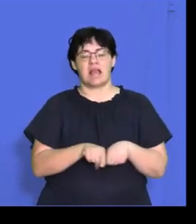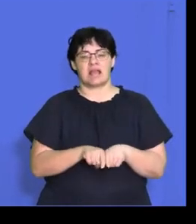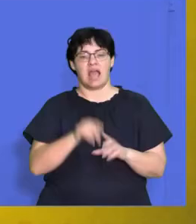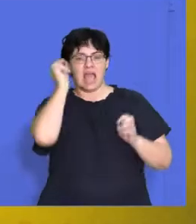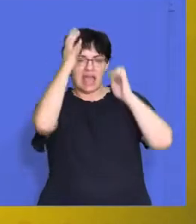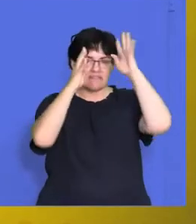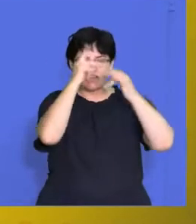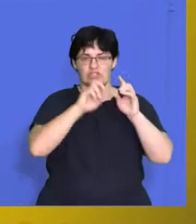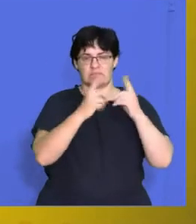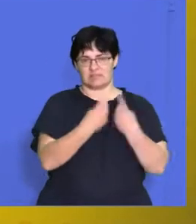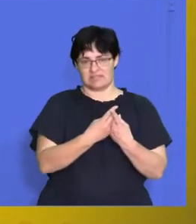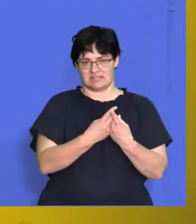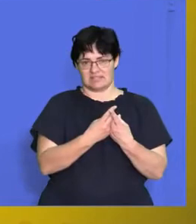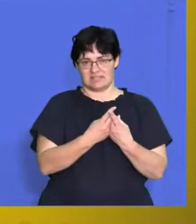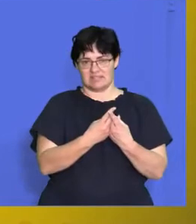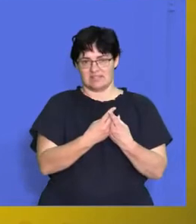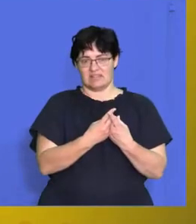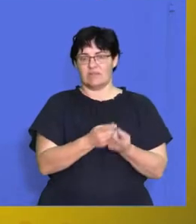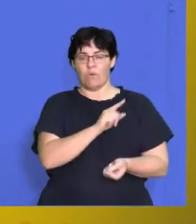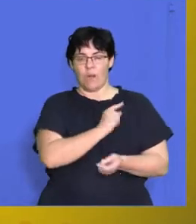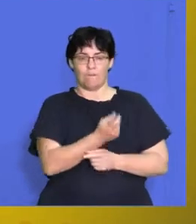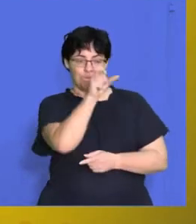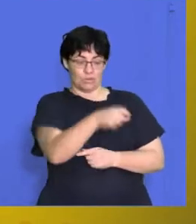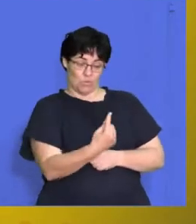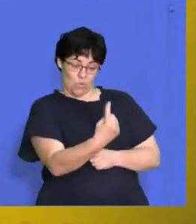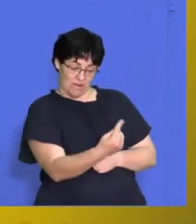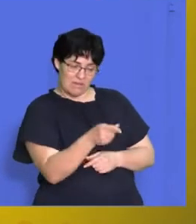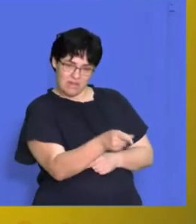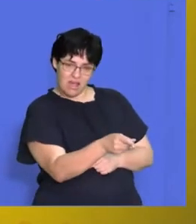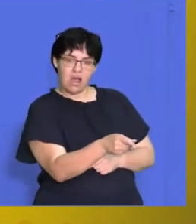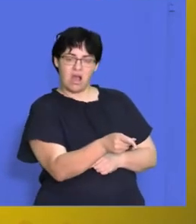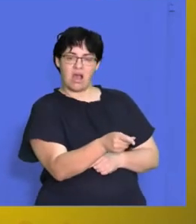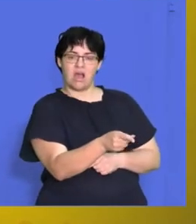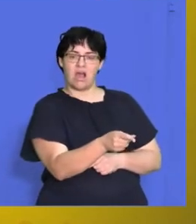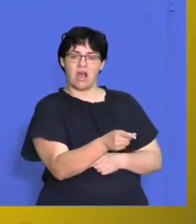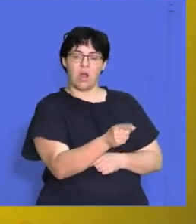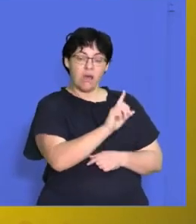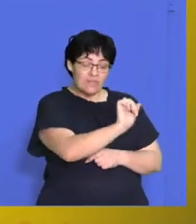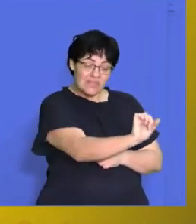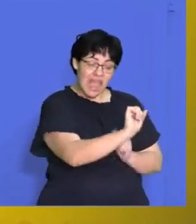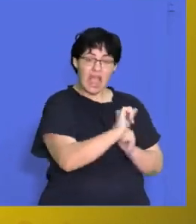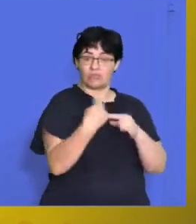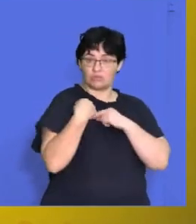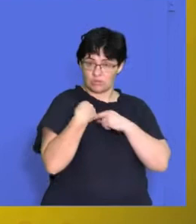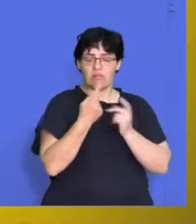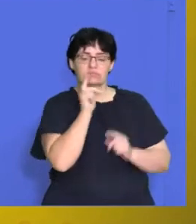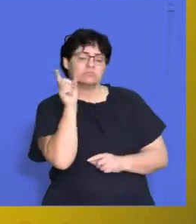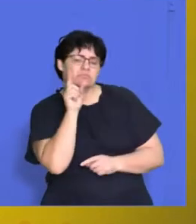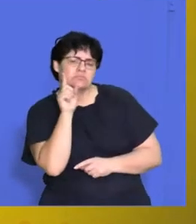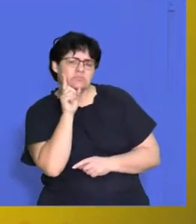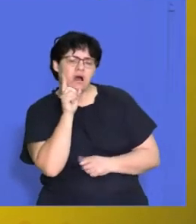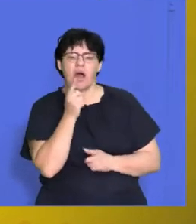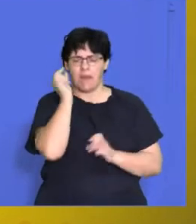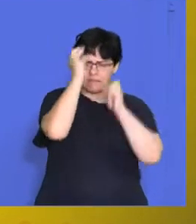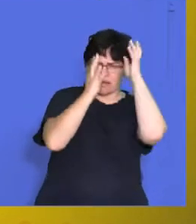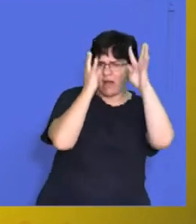department where they have one person that their whole role in the organisation see right how can we make